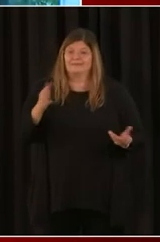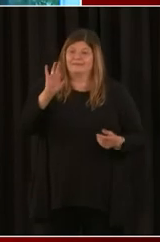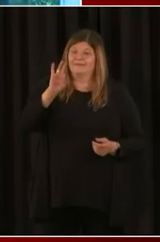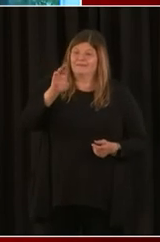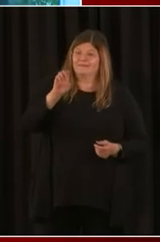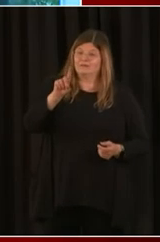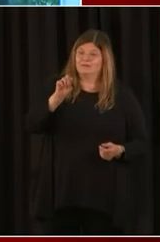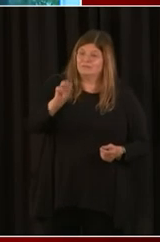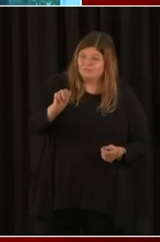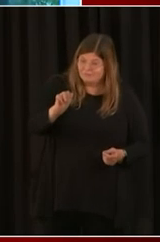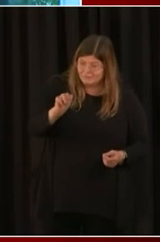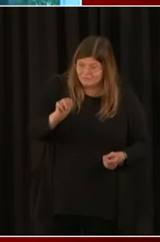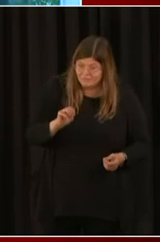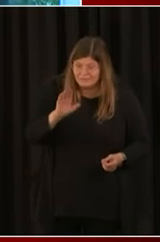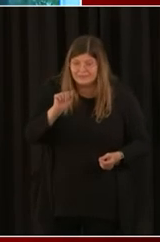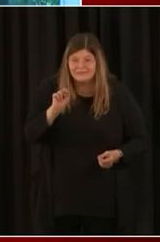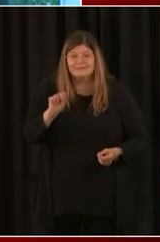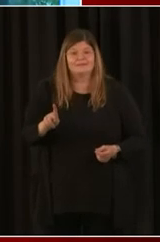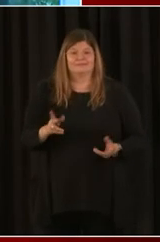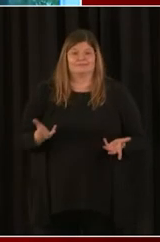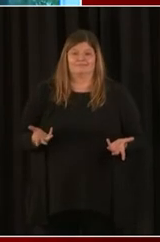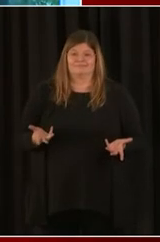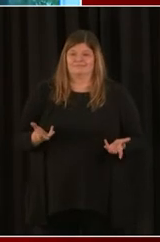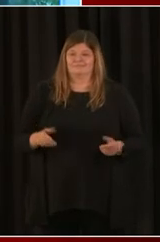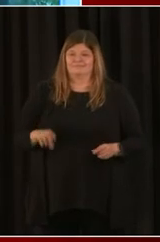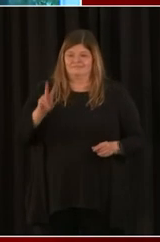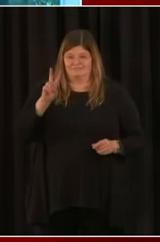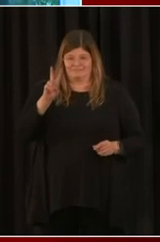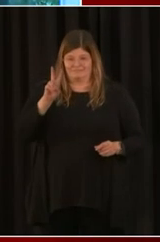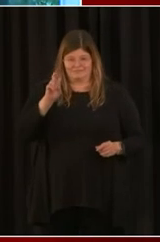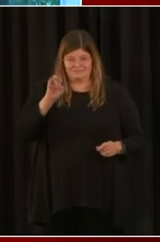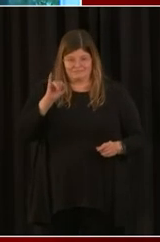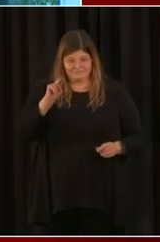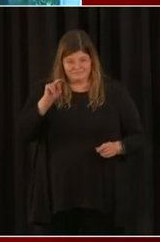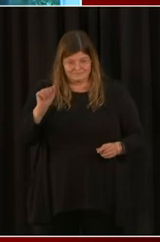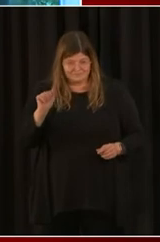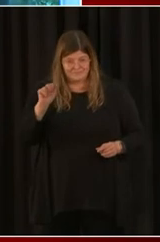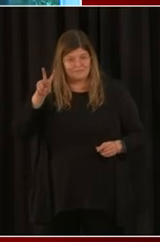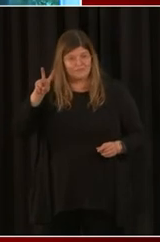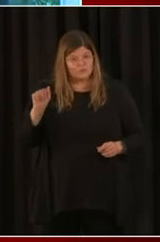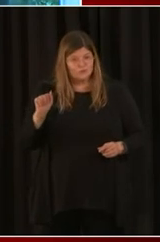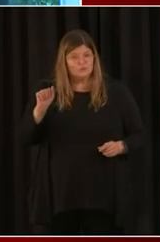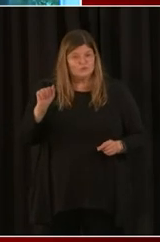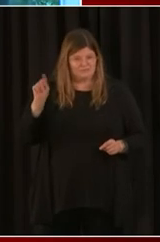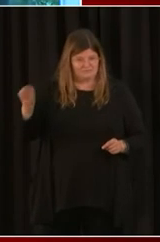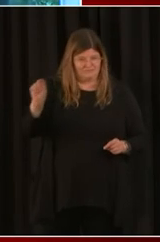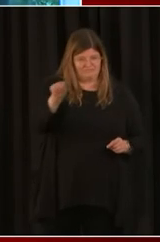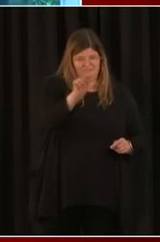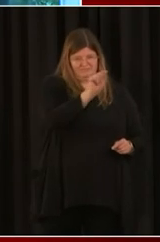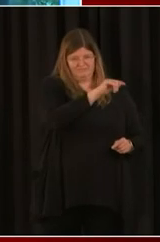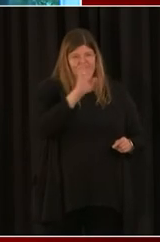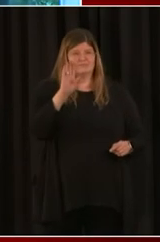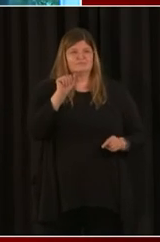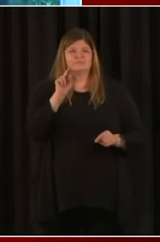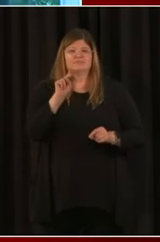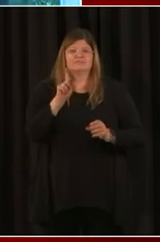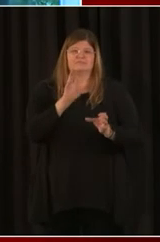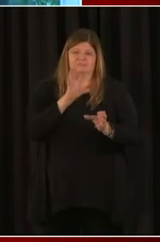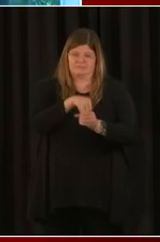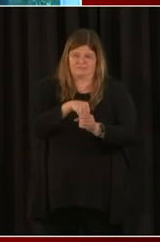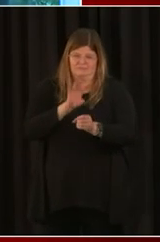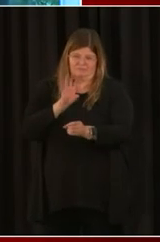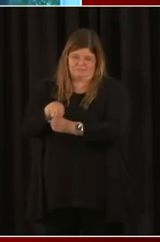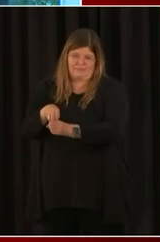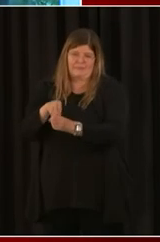off Route 123. What is that, Vienna? In Vienna, they're the banks that are actually participating in this